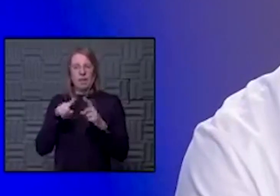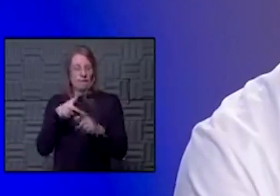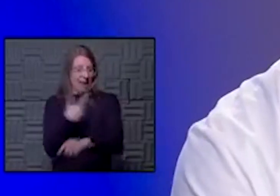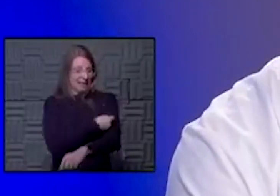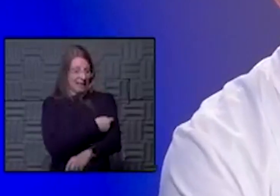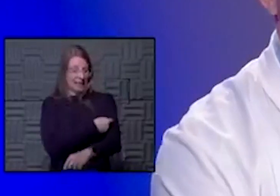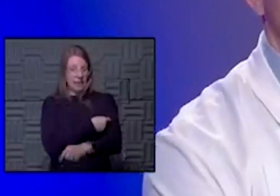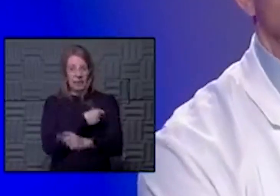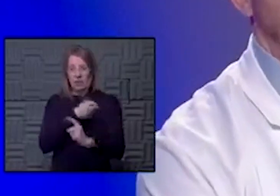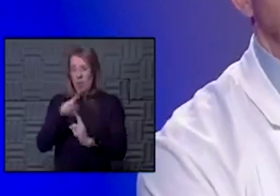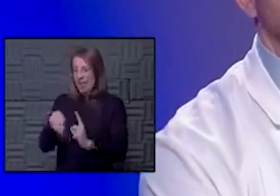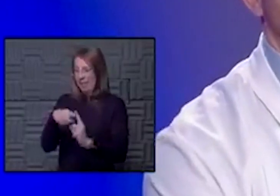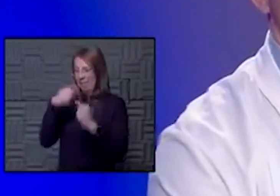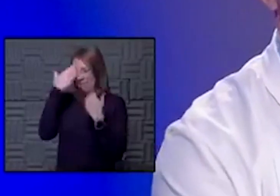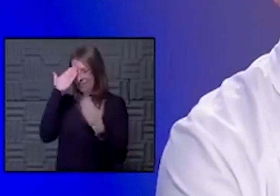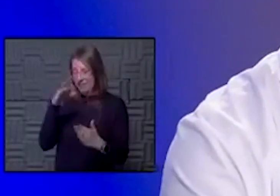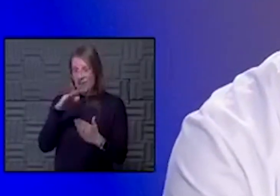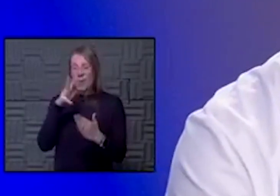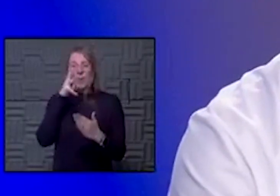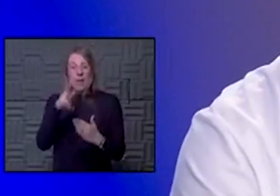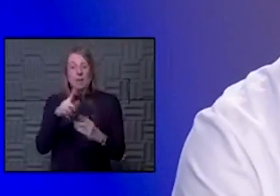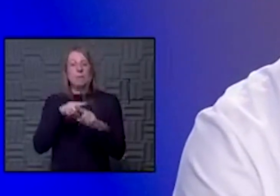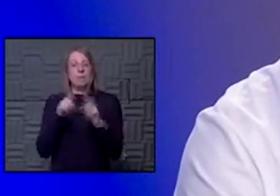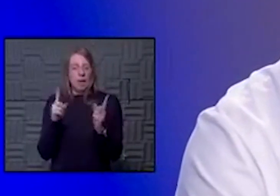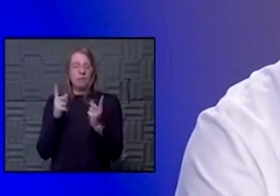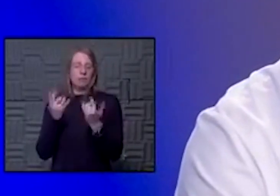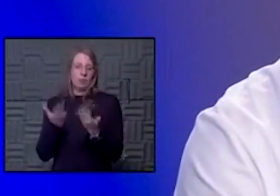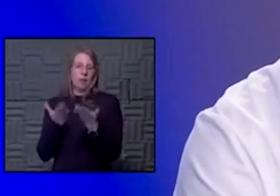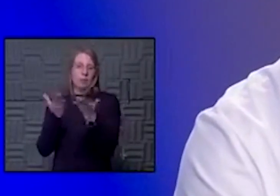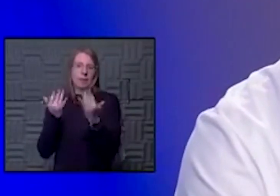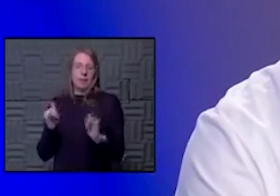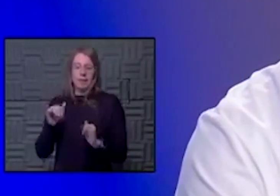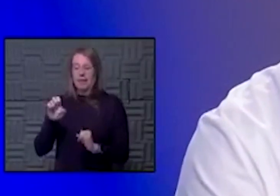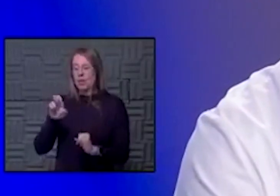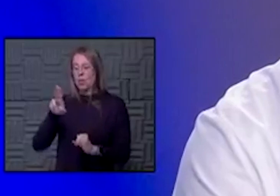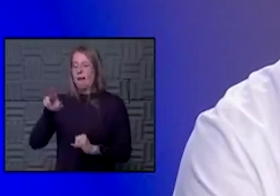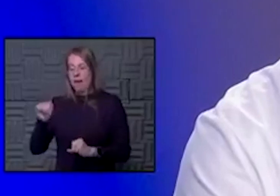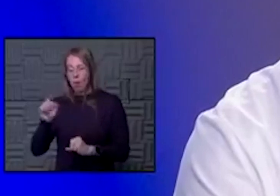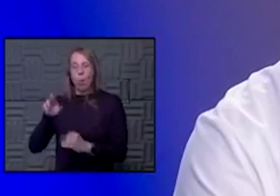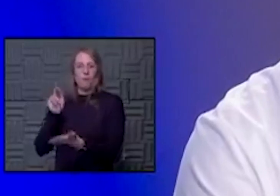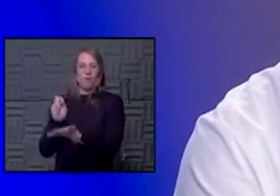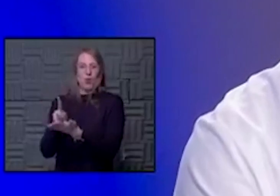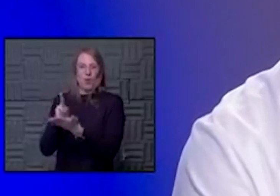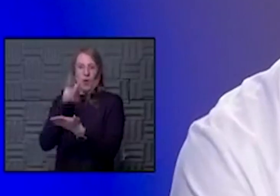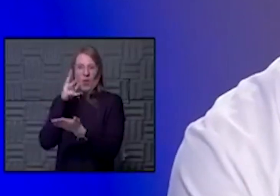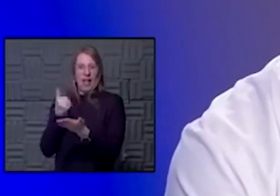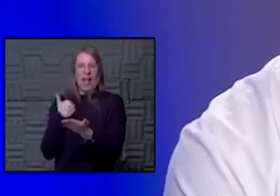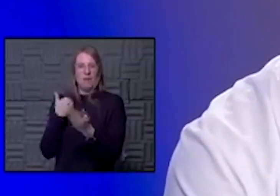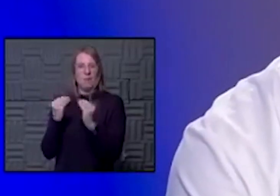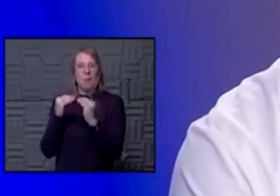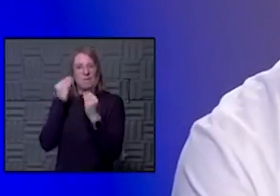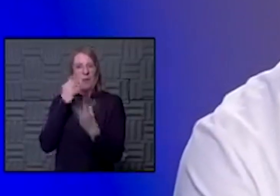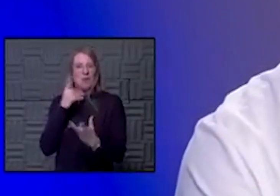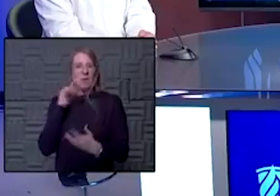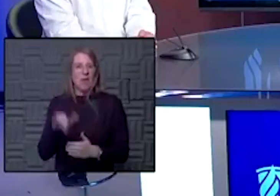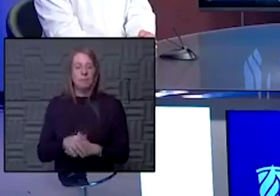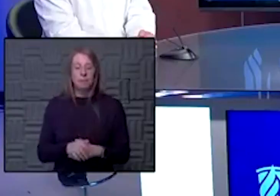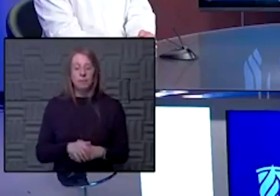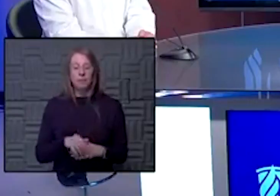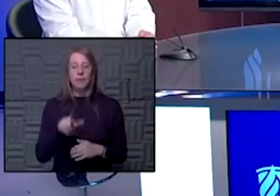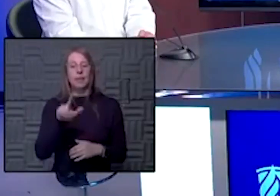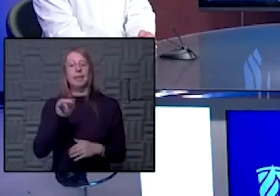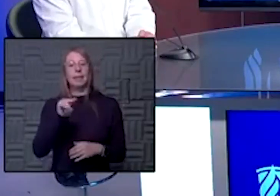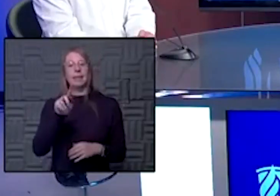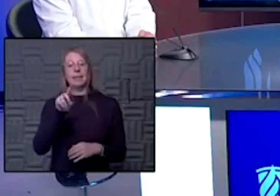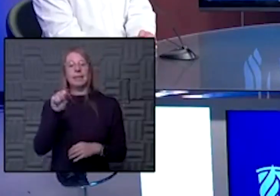know when. So hopefully when those are, um, EUA or approved, we'll have better guidance on that. Lindsay Shively